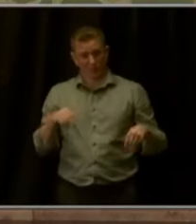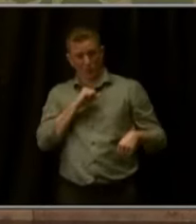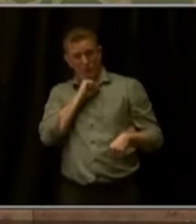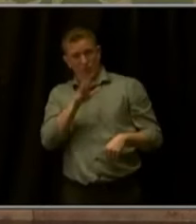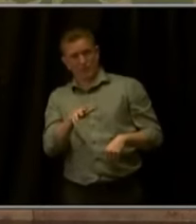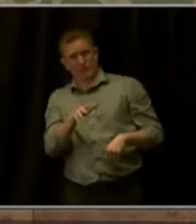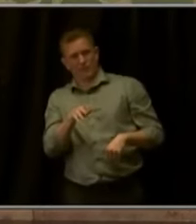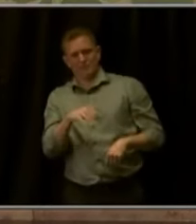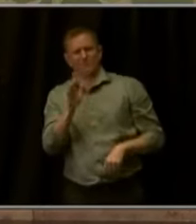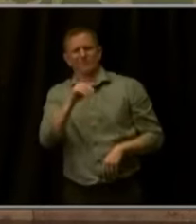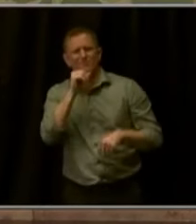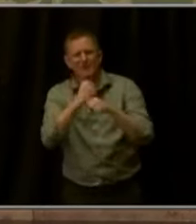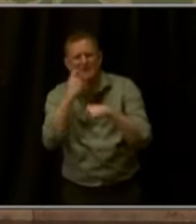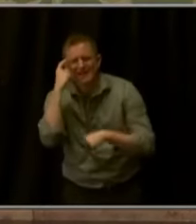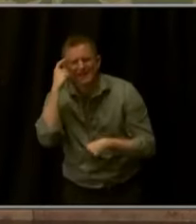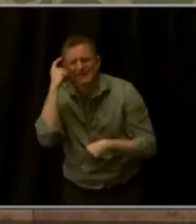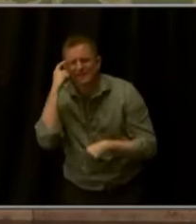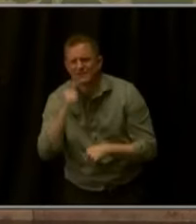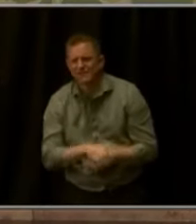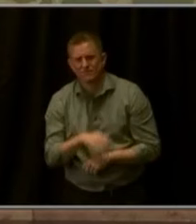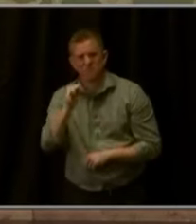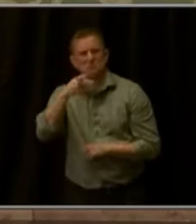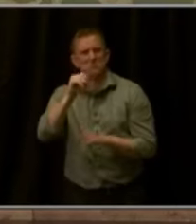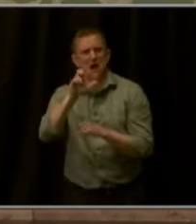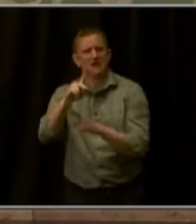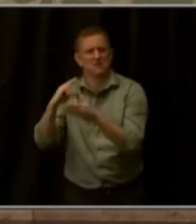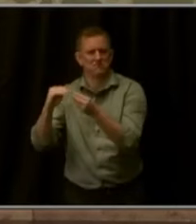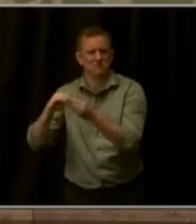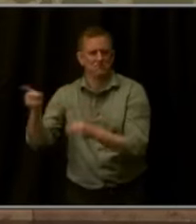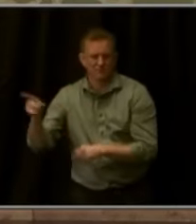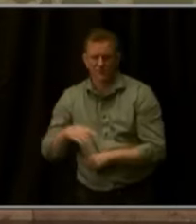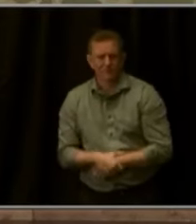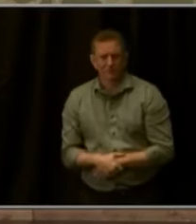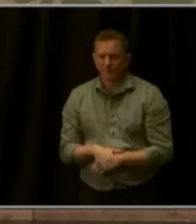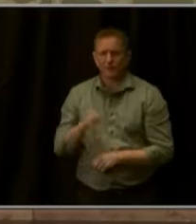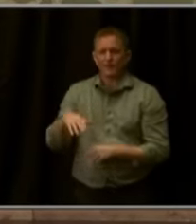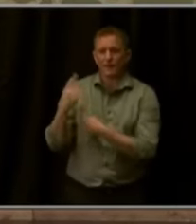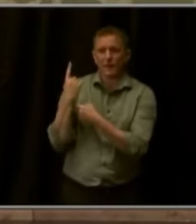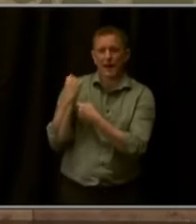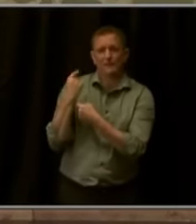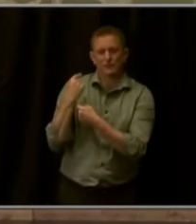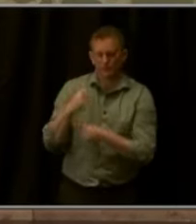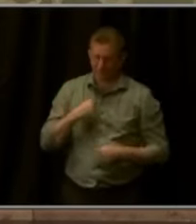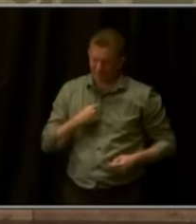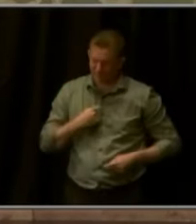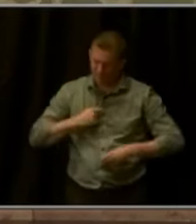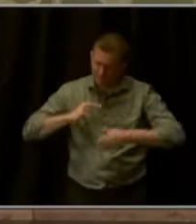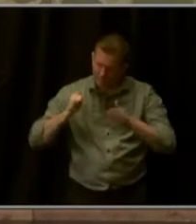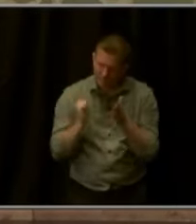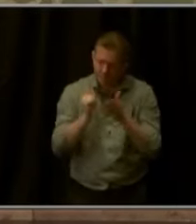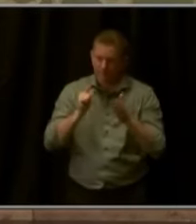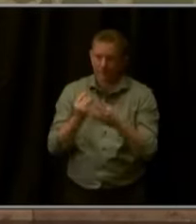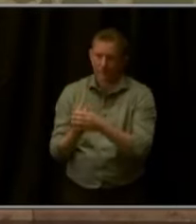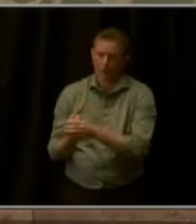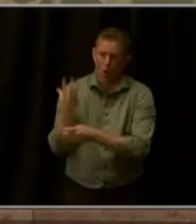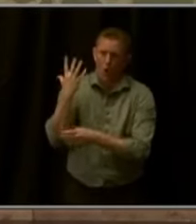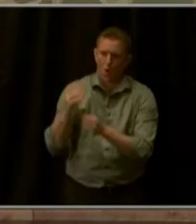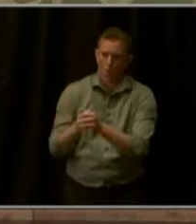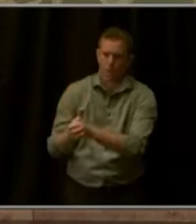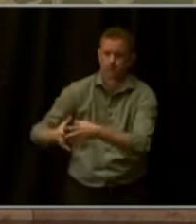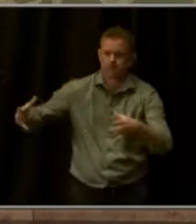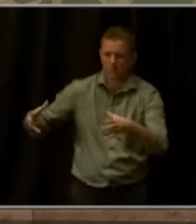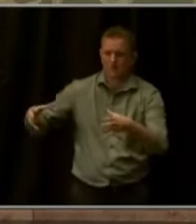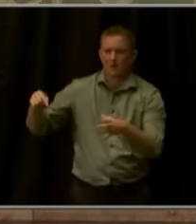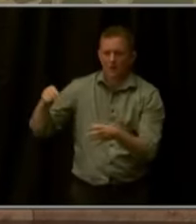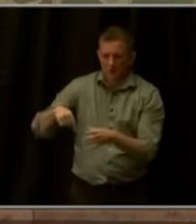Last year, we took an important step banning growth caps that outlawed new housing in our communities thanks to the leadership of Representative